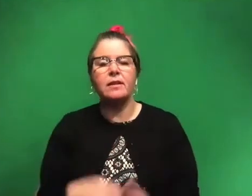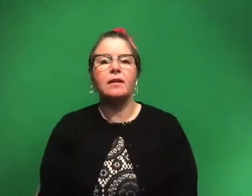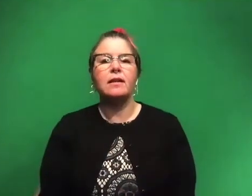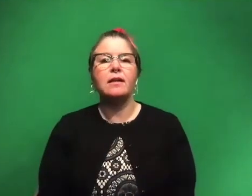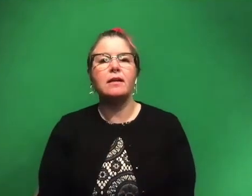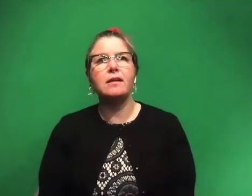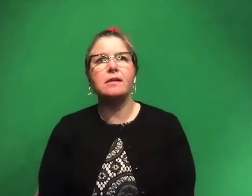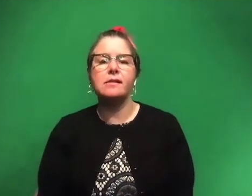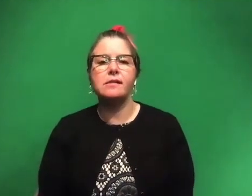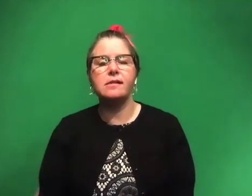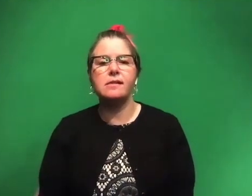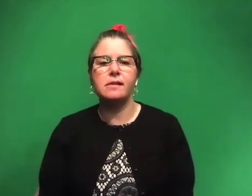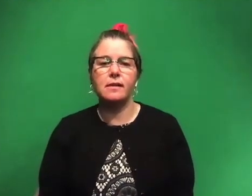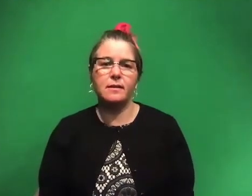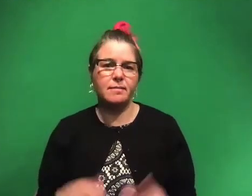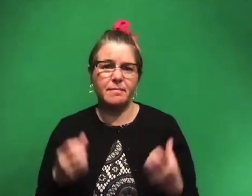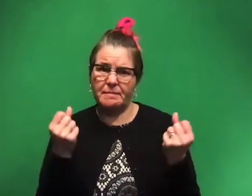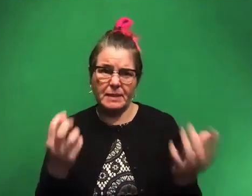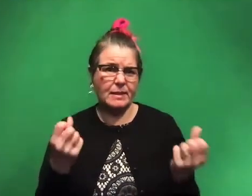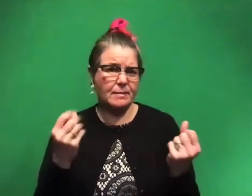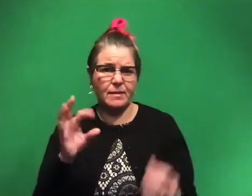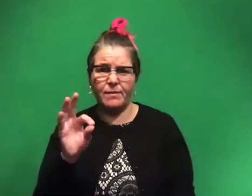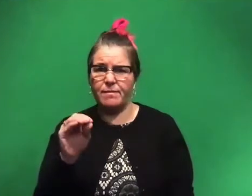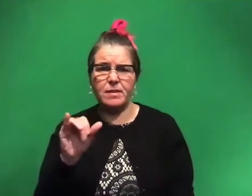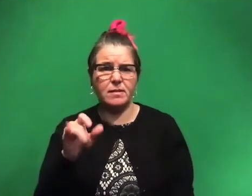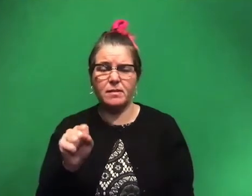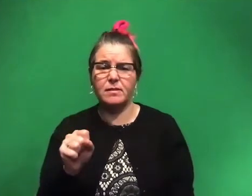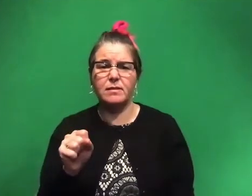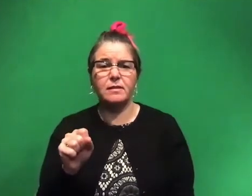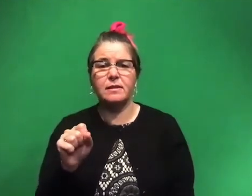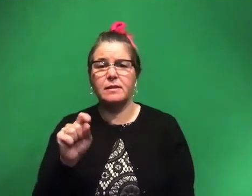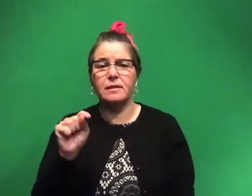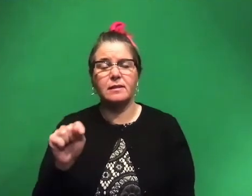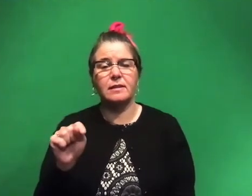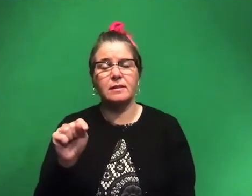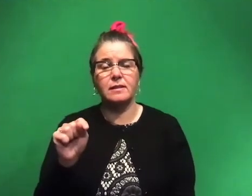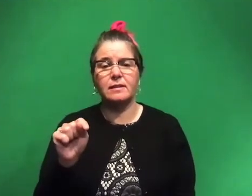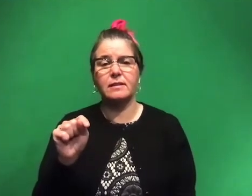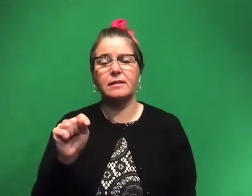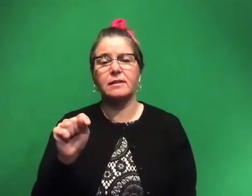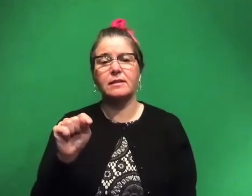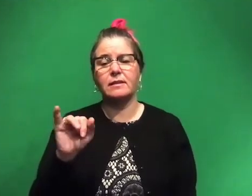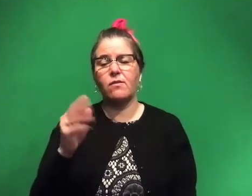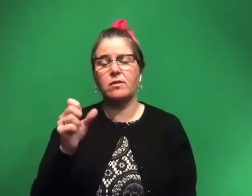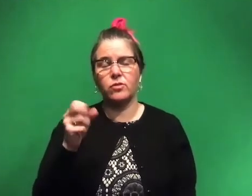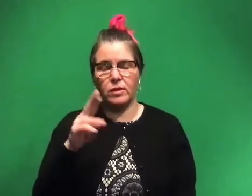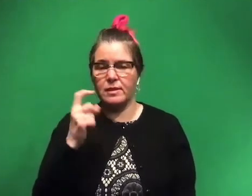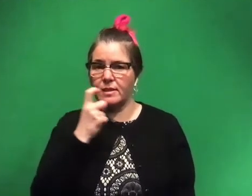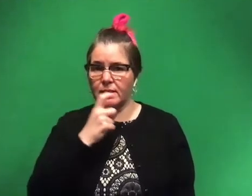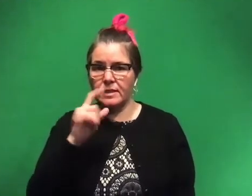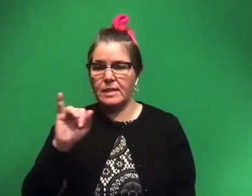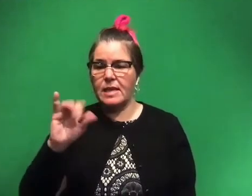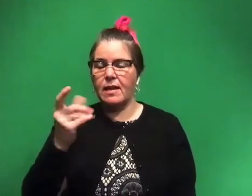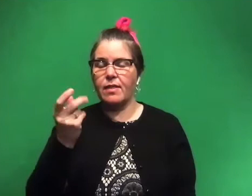countless, countless fossils. I've done, um, tyrannosaur teeth. I've done these, uh, ichthyosaur